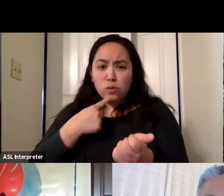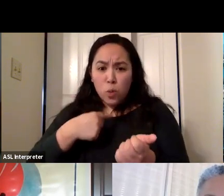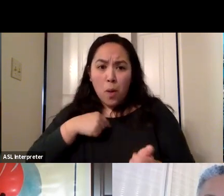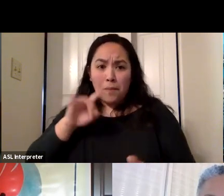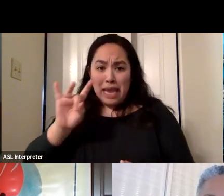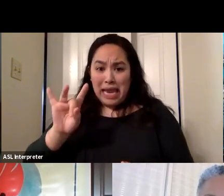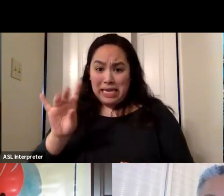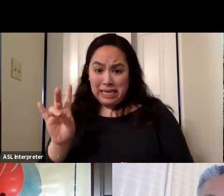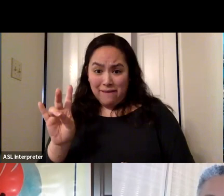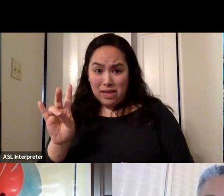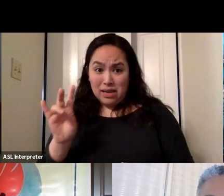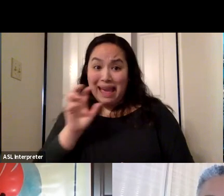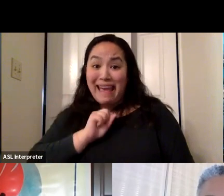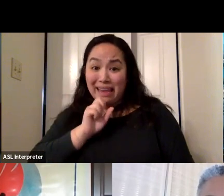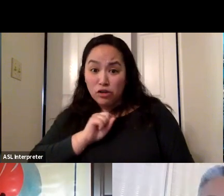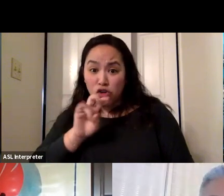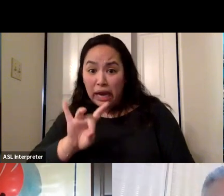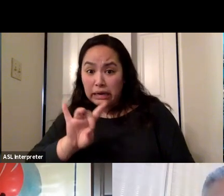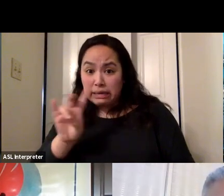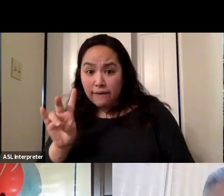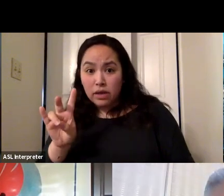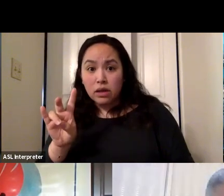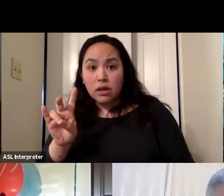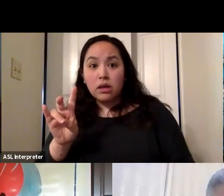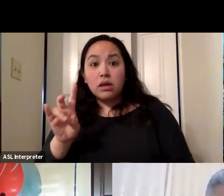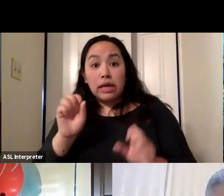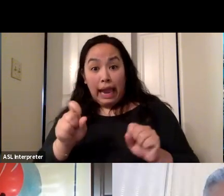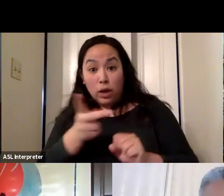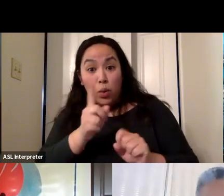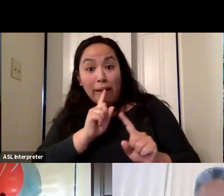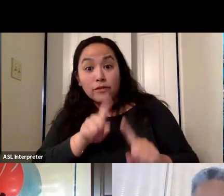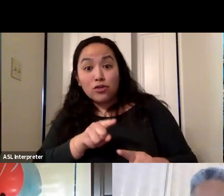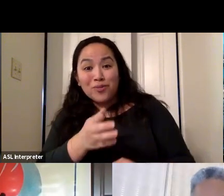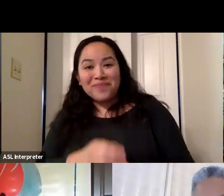assuming age 87. Dr. Moss or Dr. Noha, do you want to answer that question?